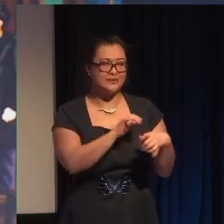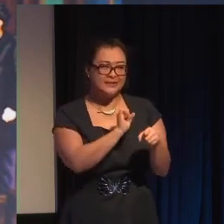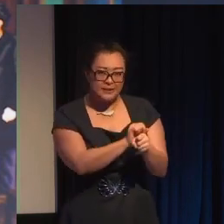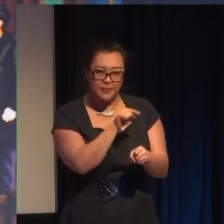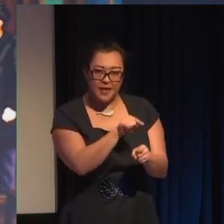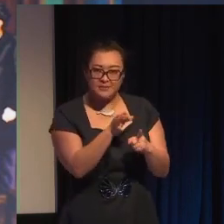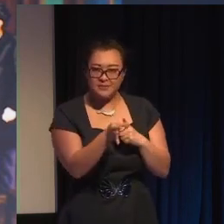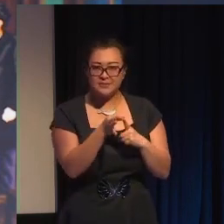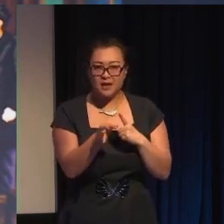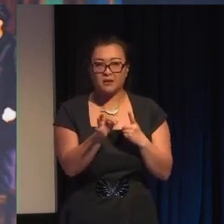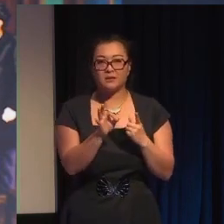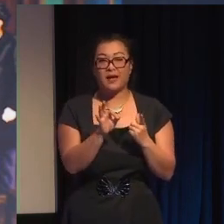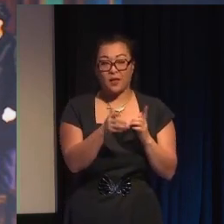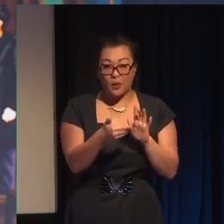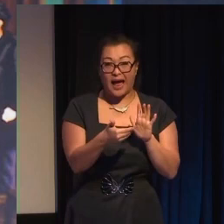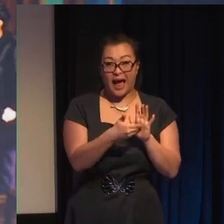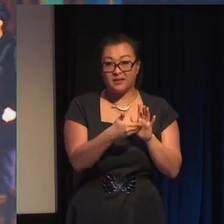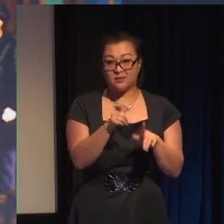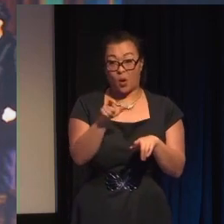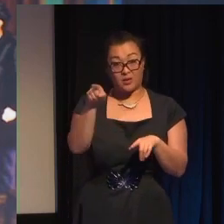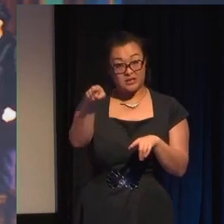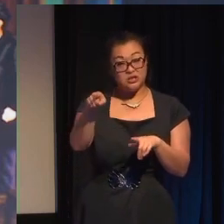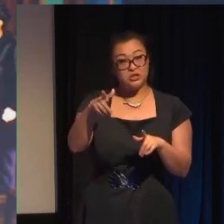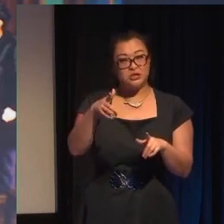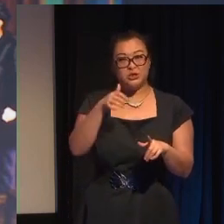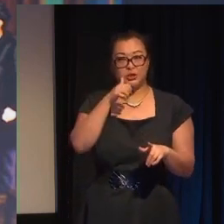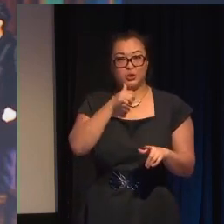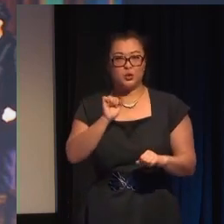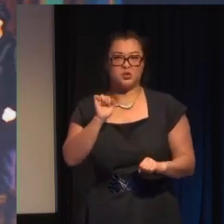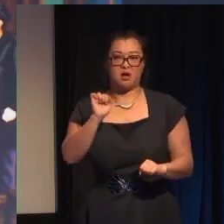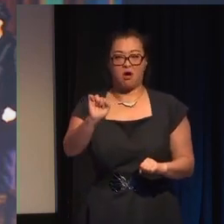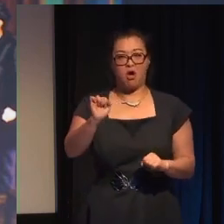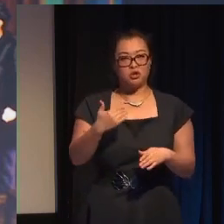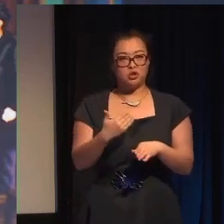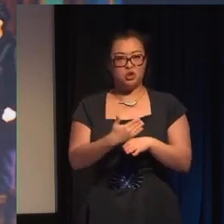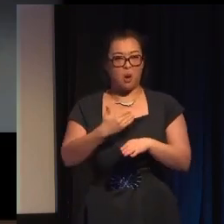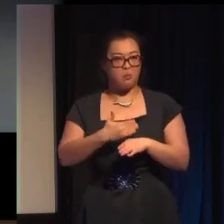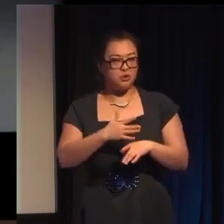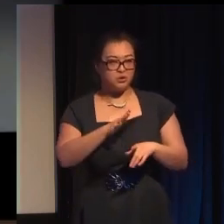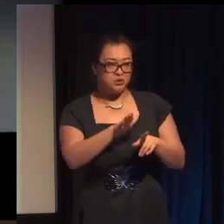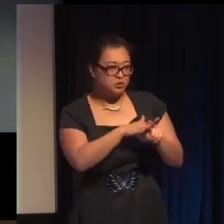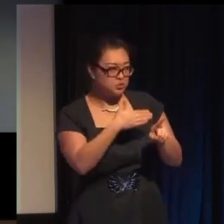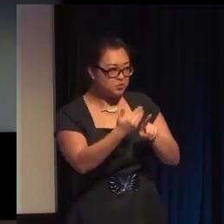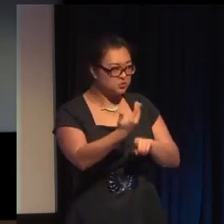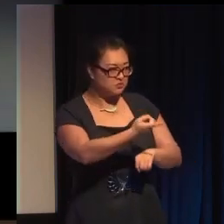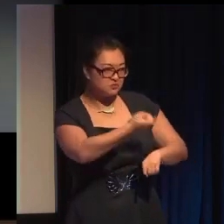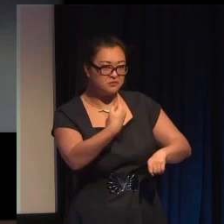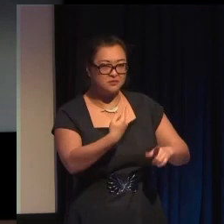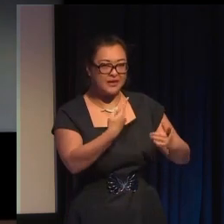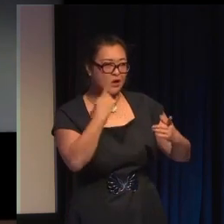we added a line about how Connie had used her official position to strong-arm the proprietor into turning a blind eye